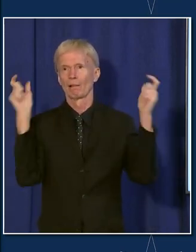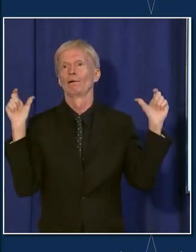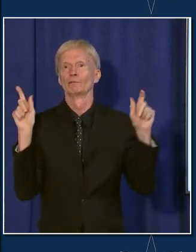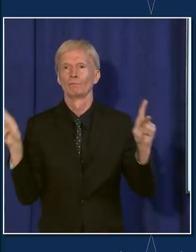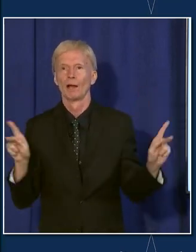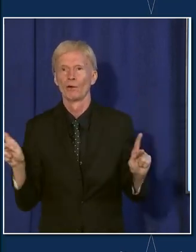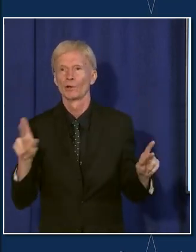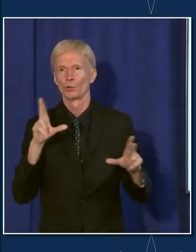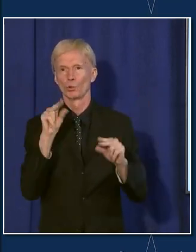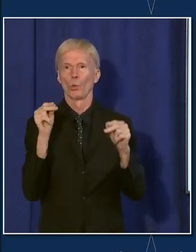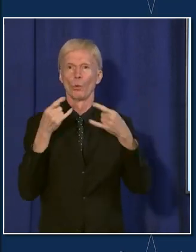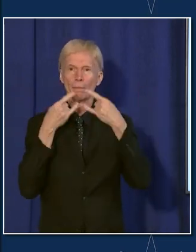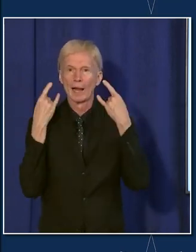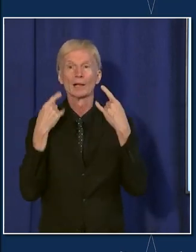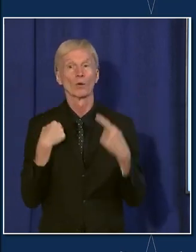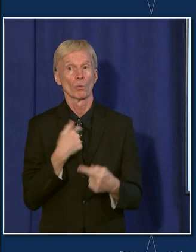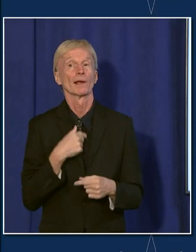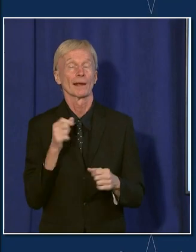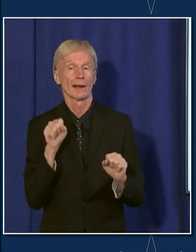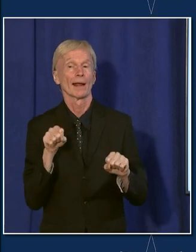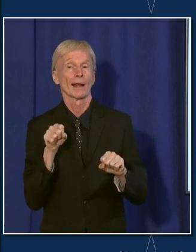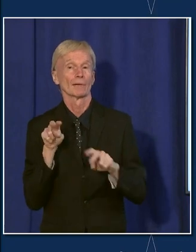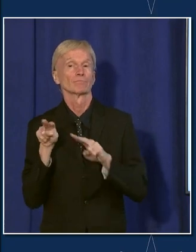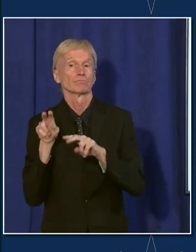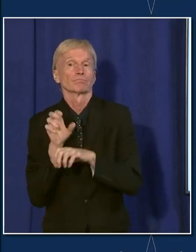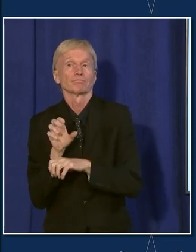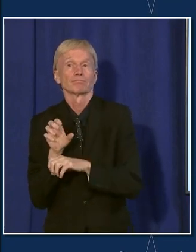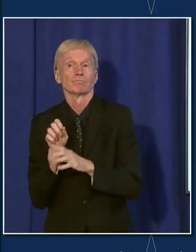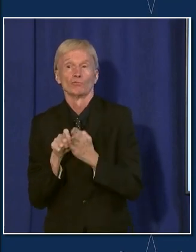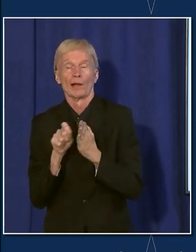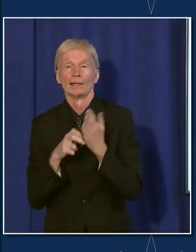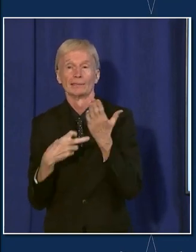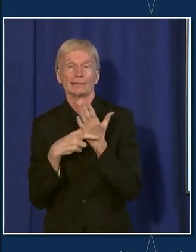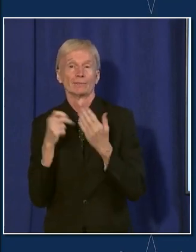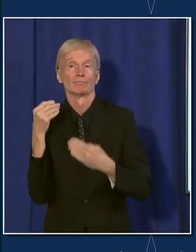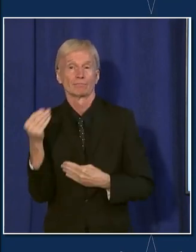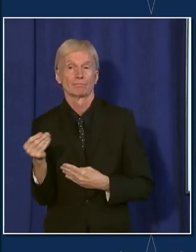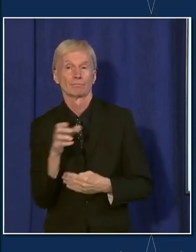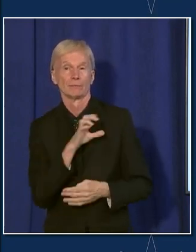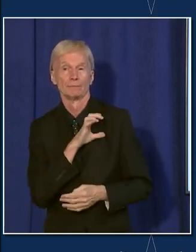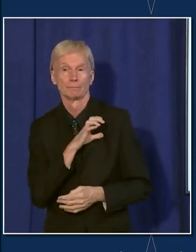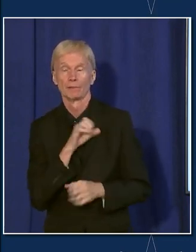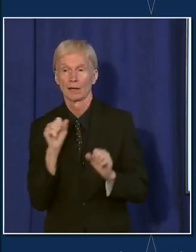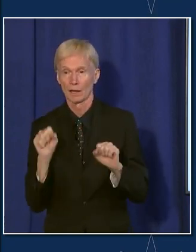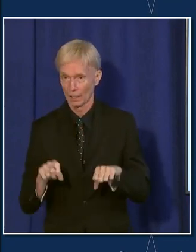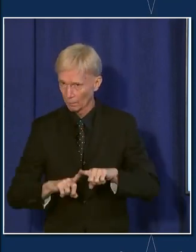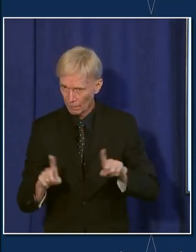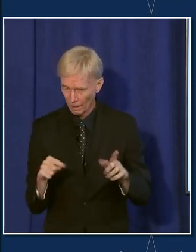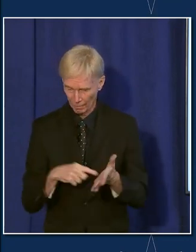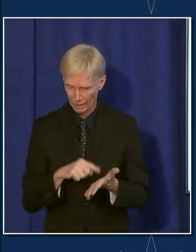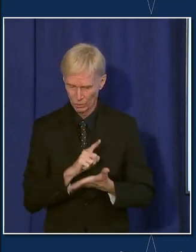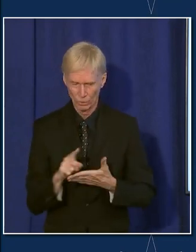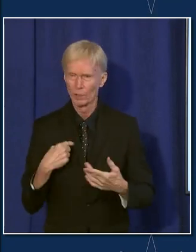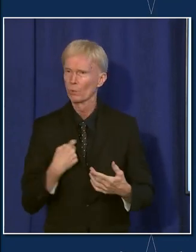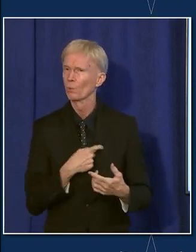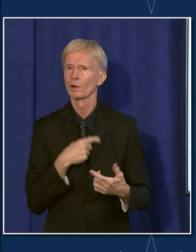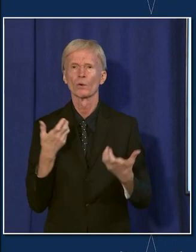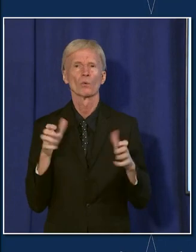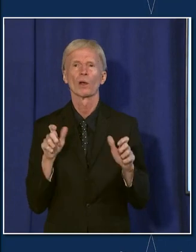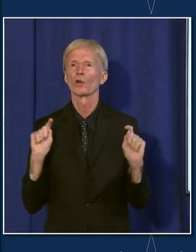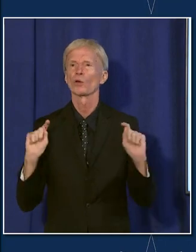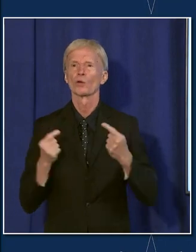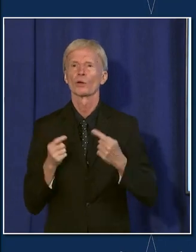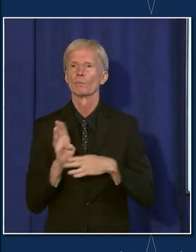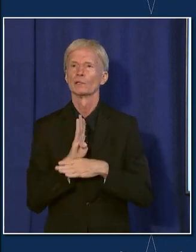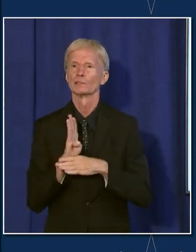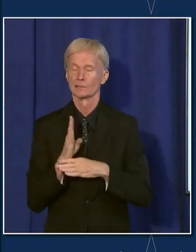no one's wearing a mask, we then can obviously enforce and write a citation. But primarily this week, we don't really want to hurt the businesses. The reason we're